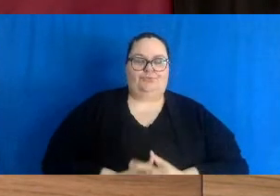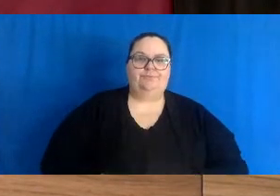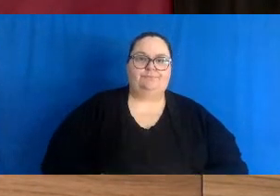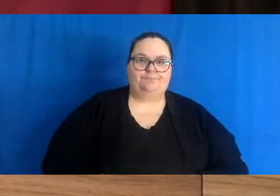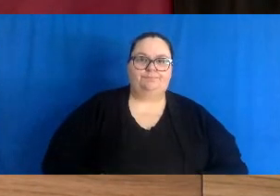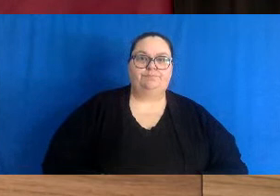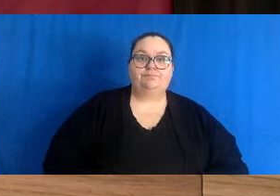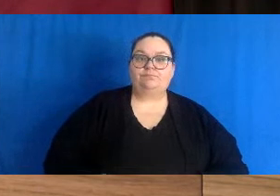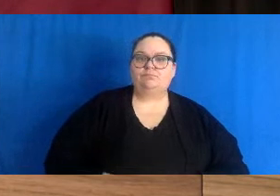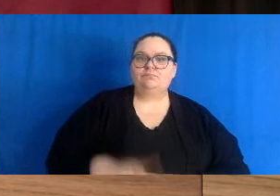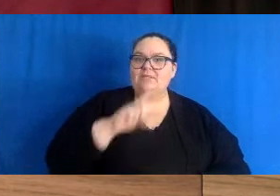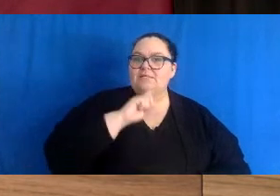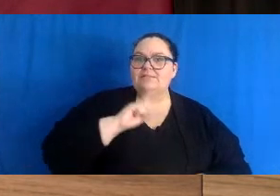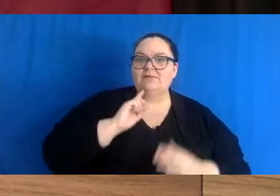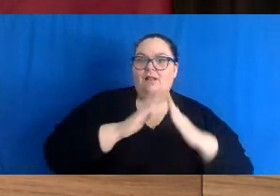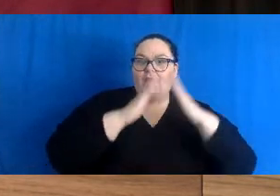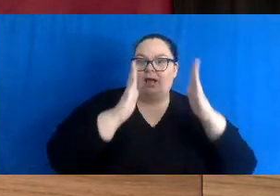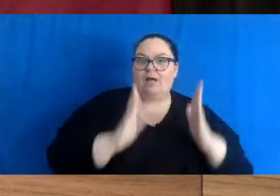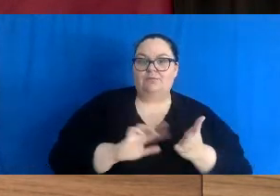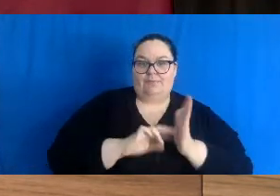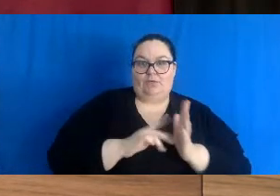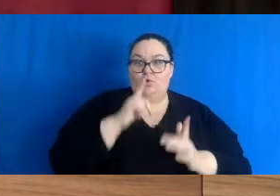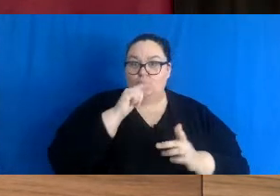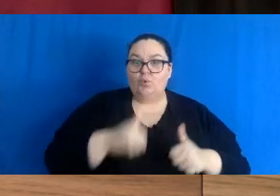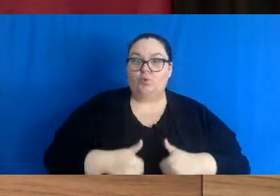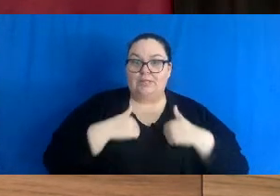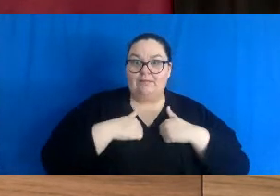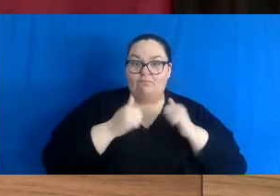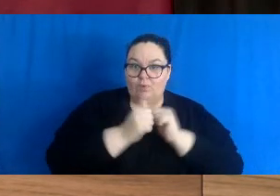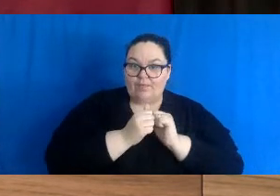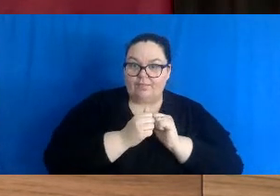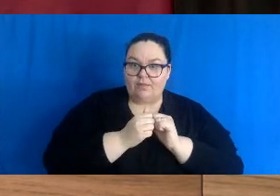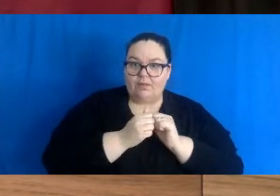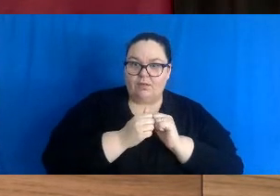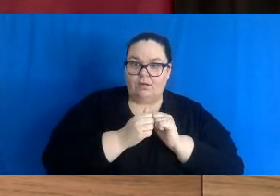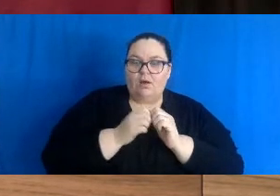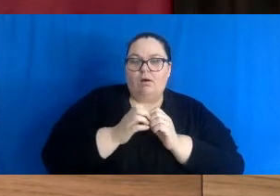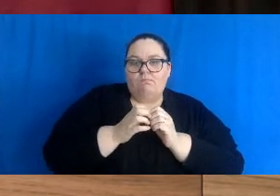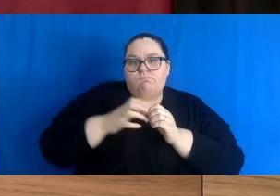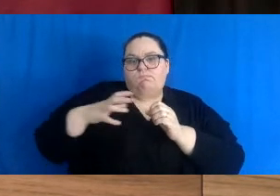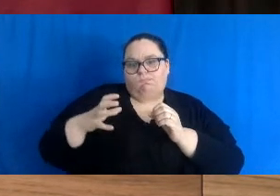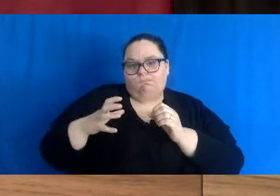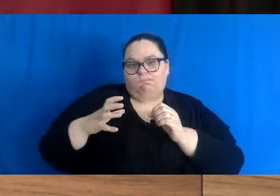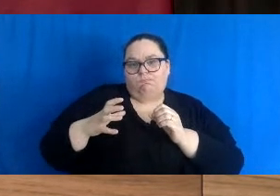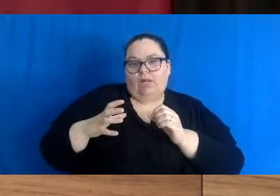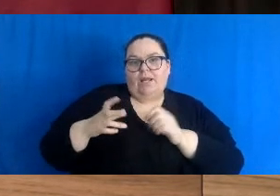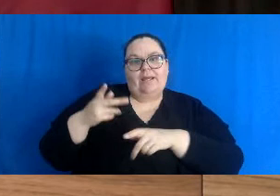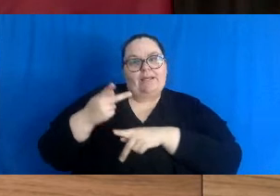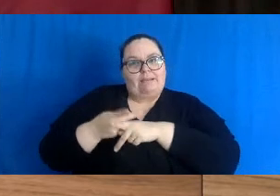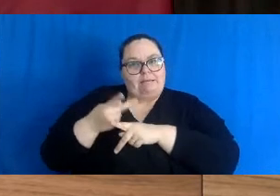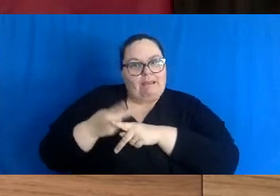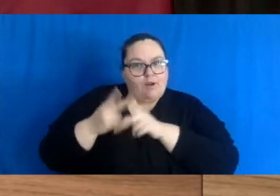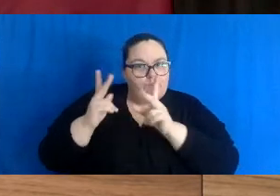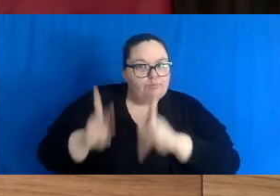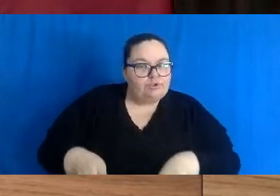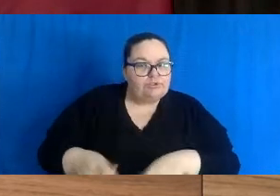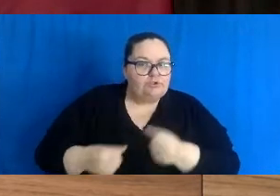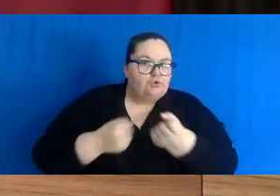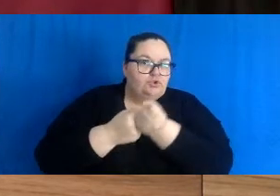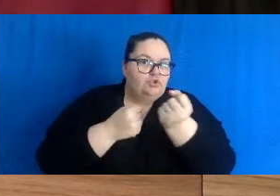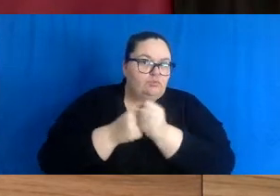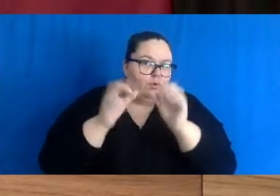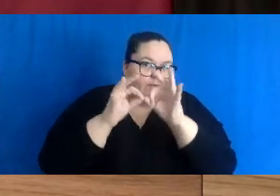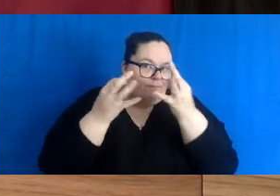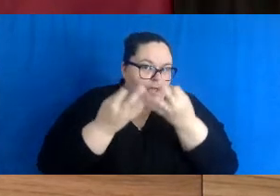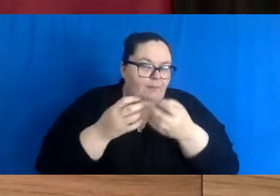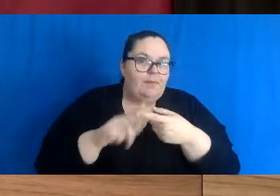single household bubble includes the people you live with. Where required, your bubble can be extended to include a caregiver to support the needs of someone in the household.